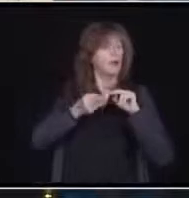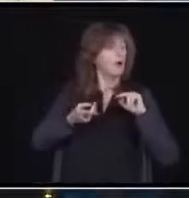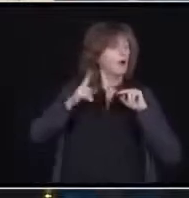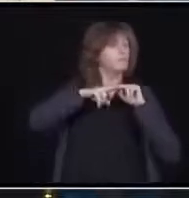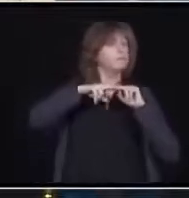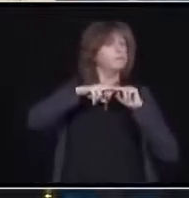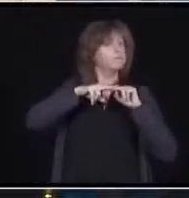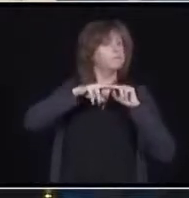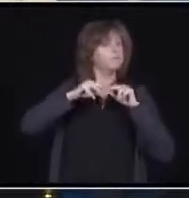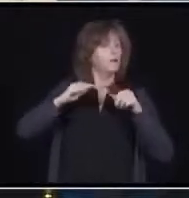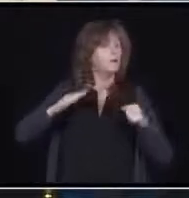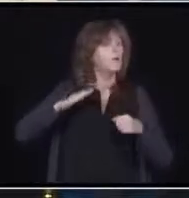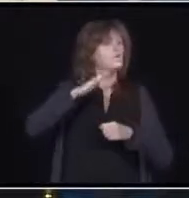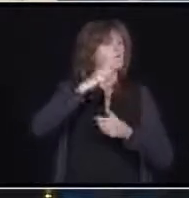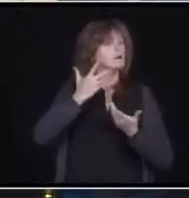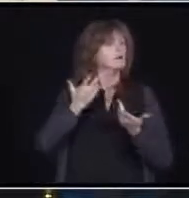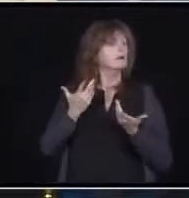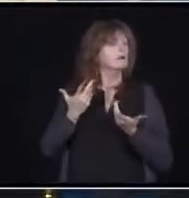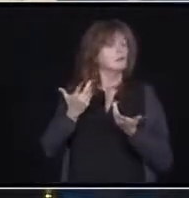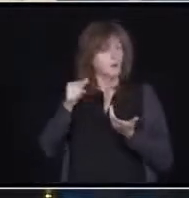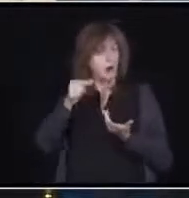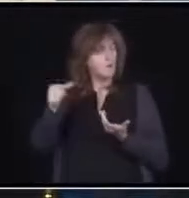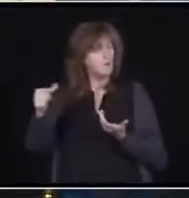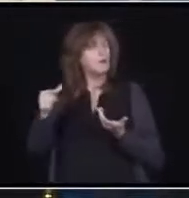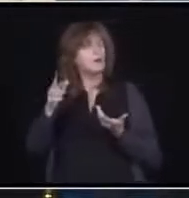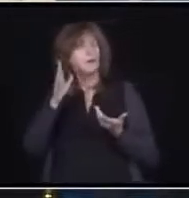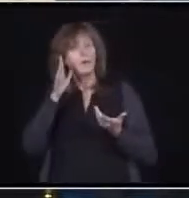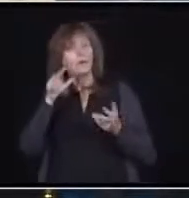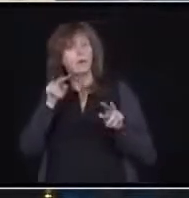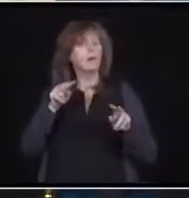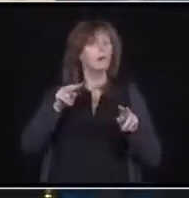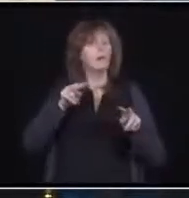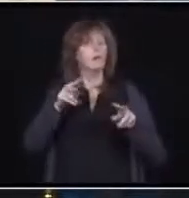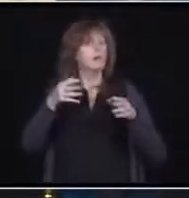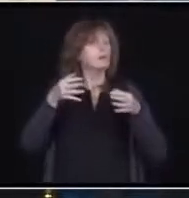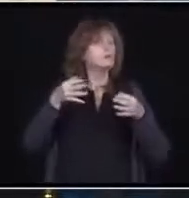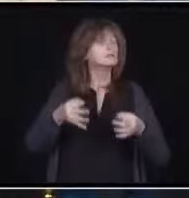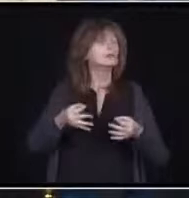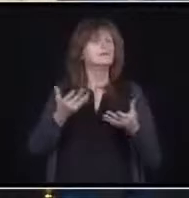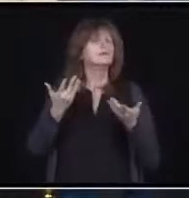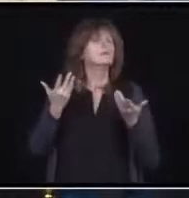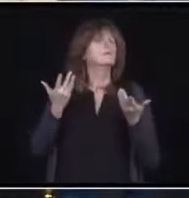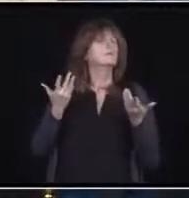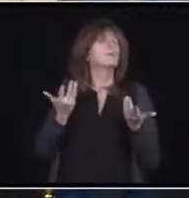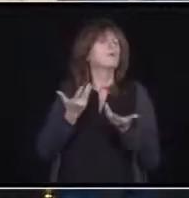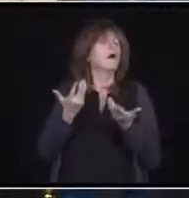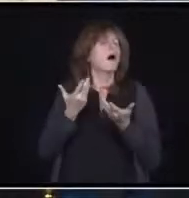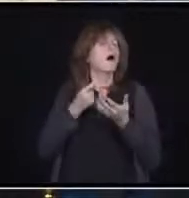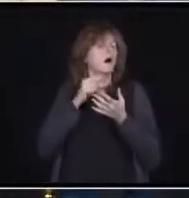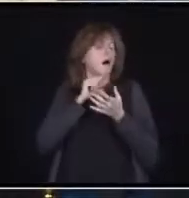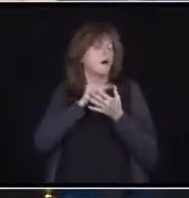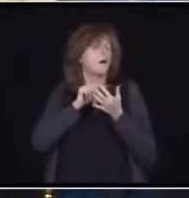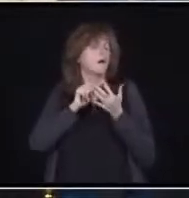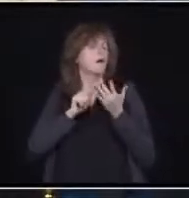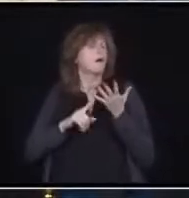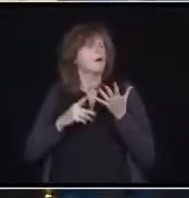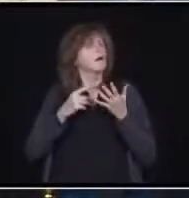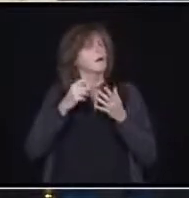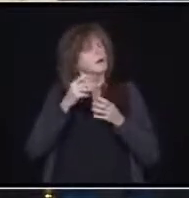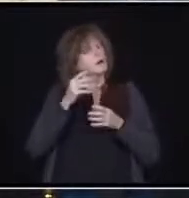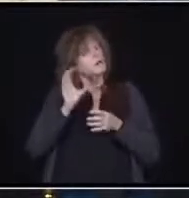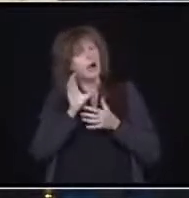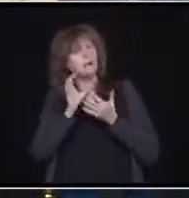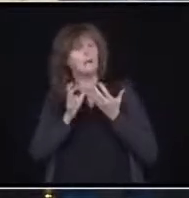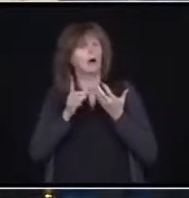at to determine whether these broader measures need to be put in place? You know, what is the government? What is the command table? What is cabinet using